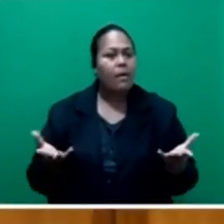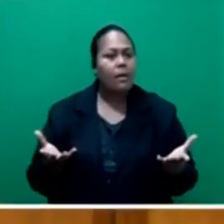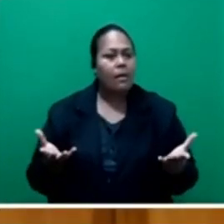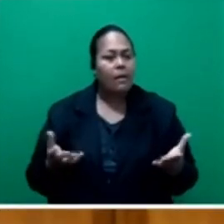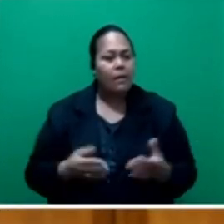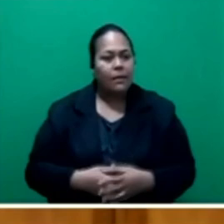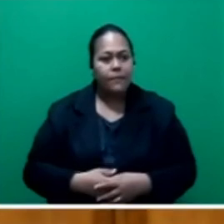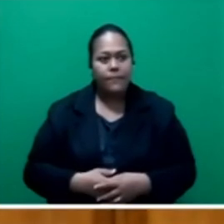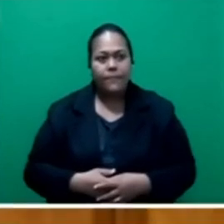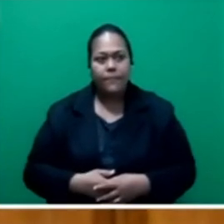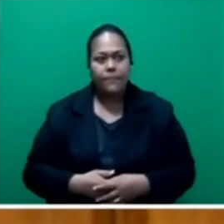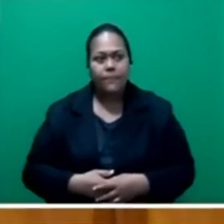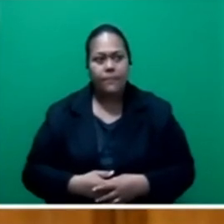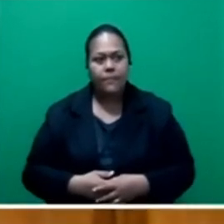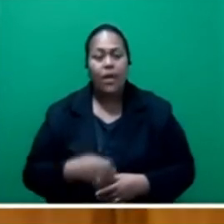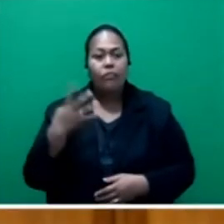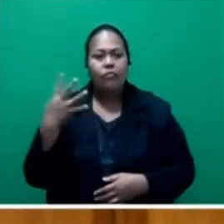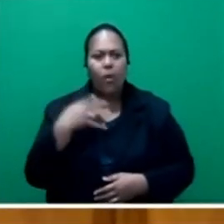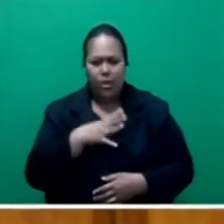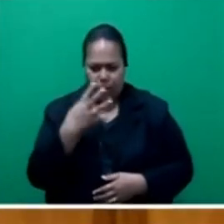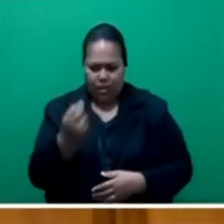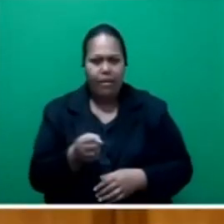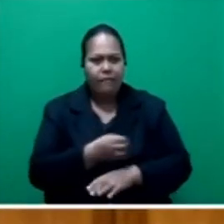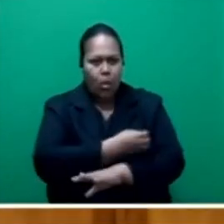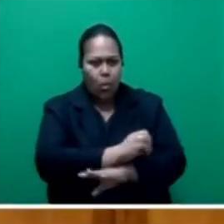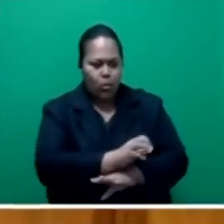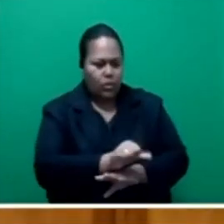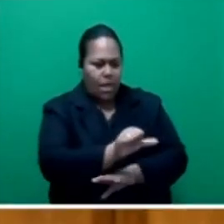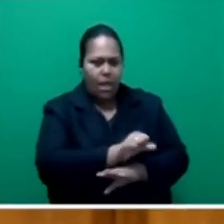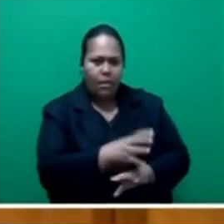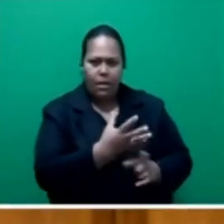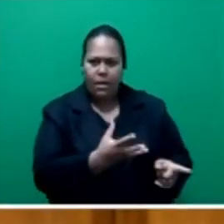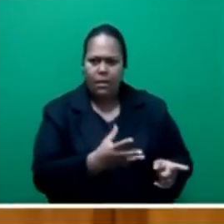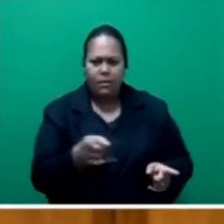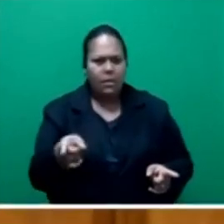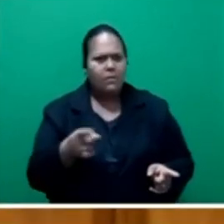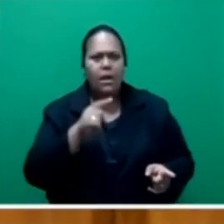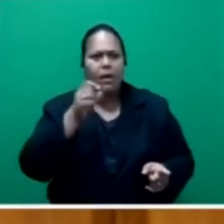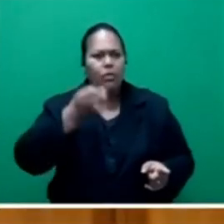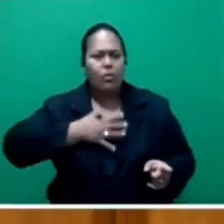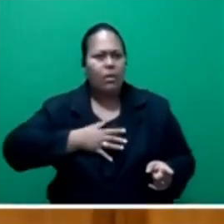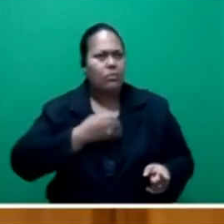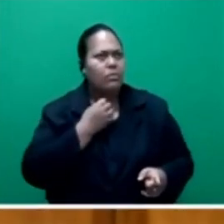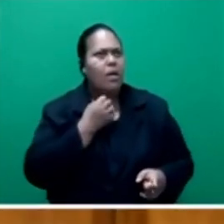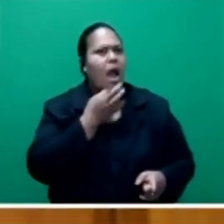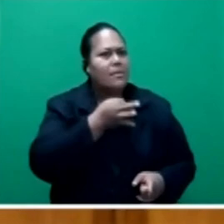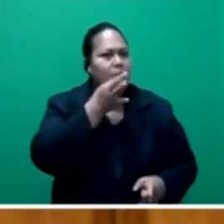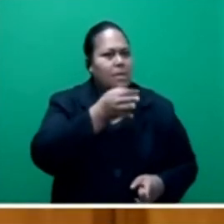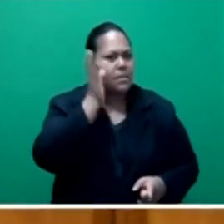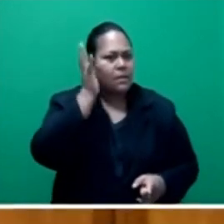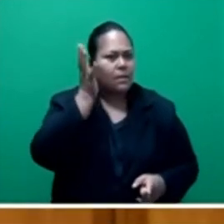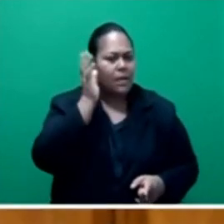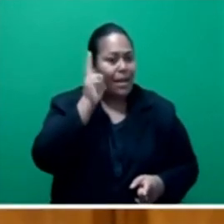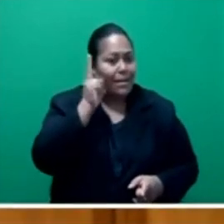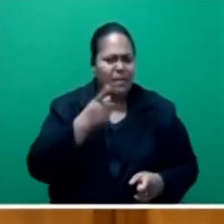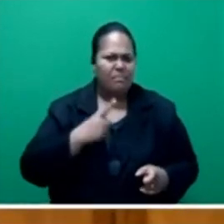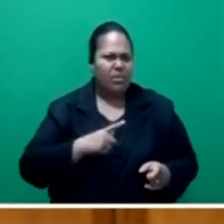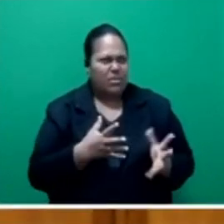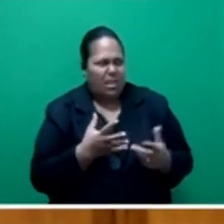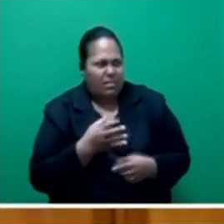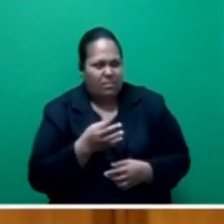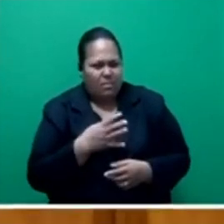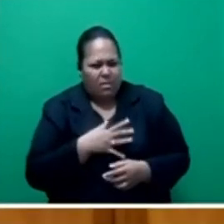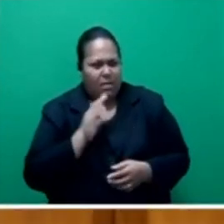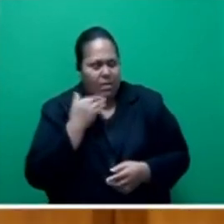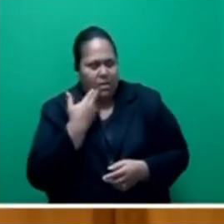of which there are over 400, is willing to say anything, as they are too embarrassed and do not want to call the honorable prime